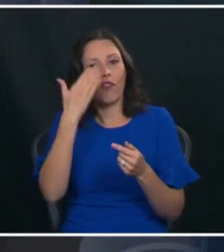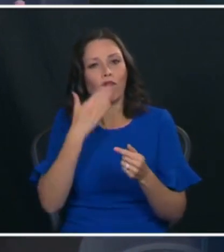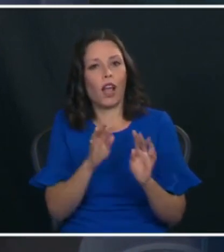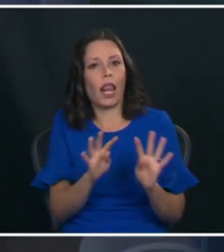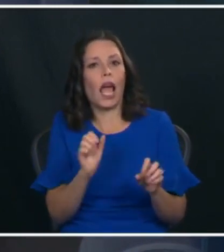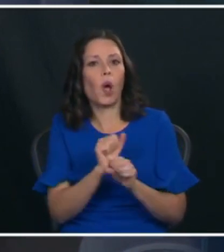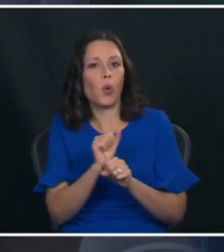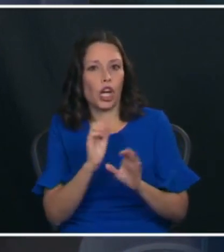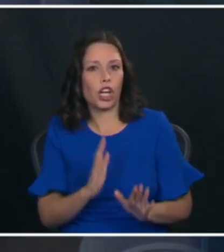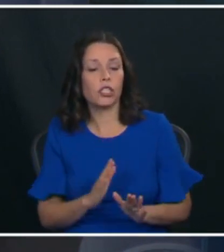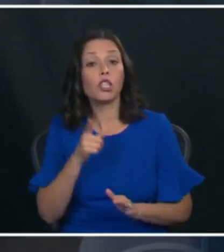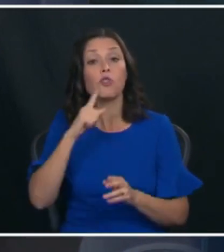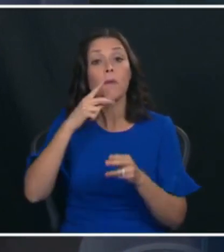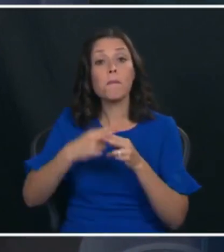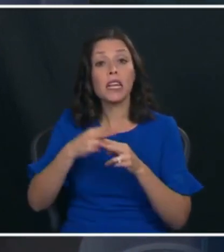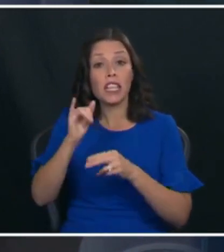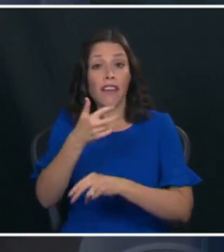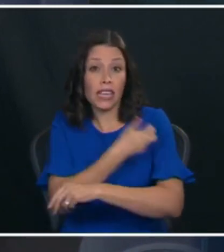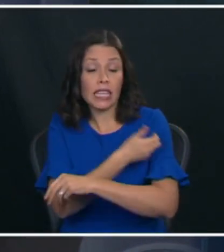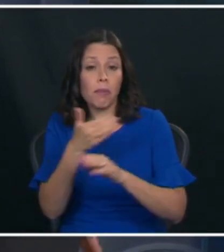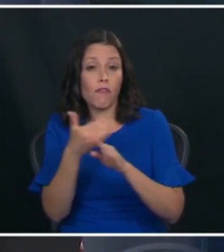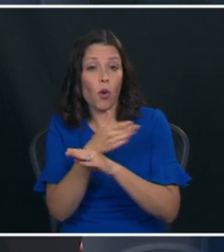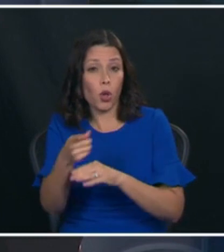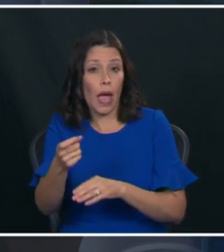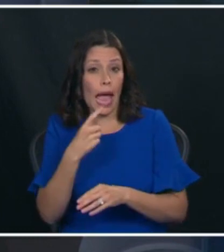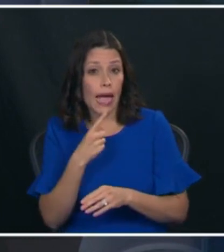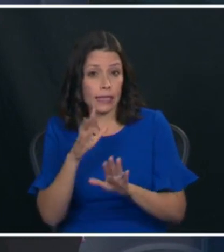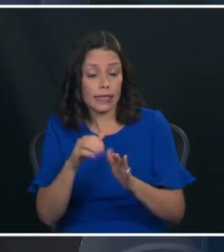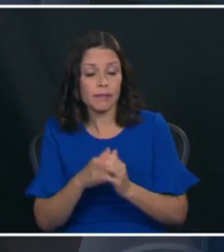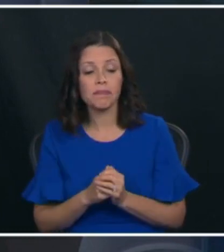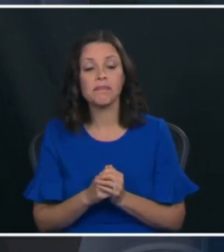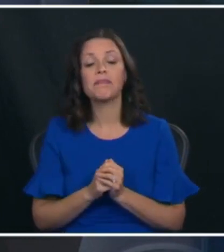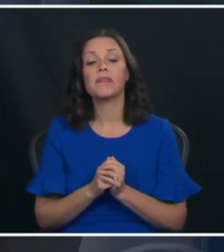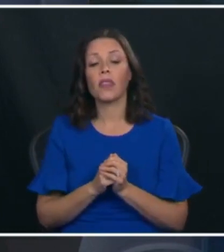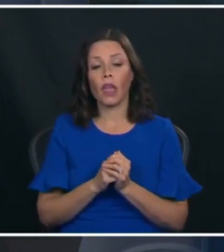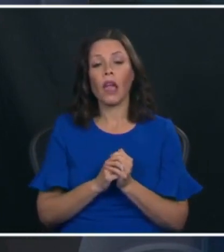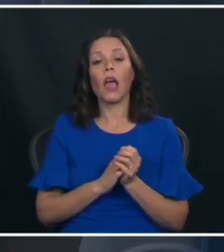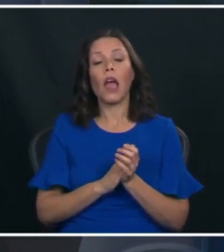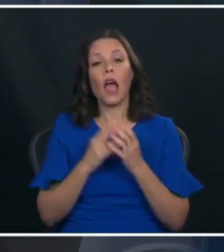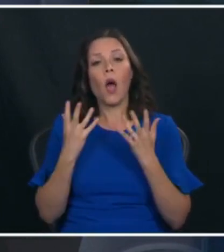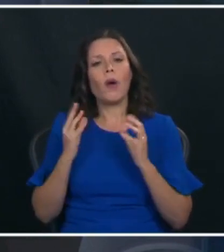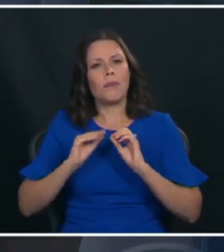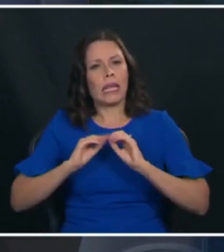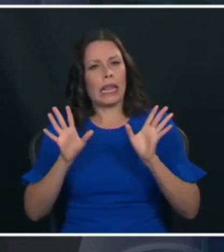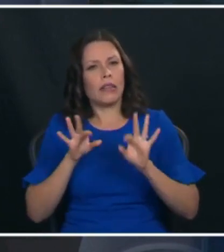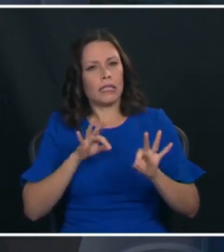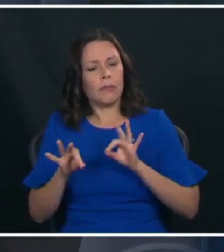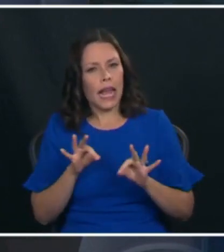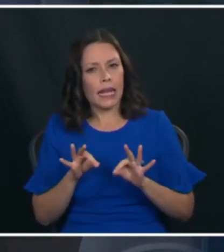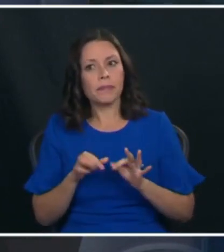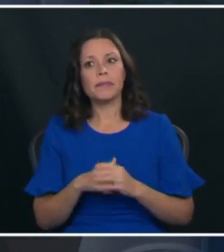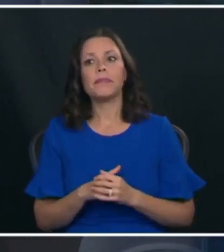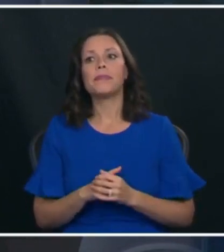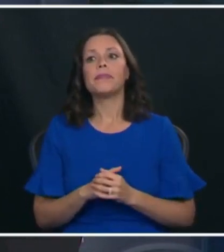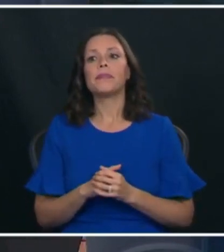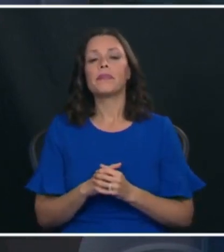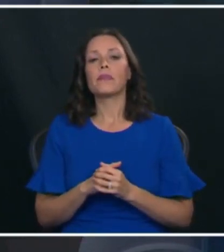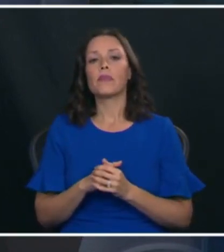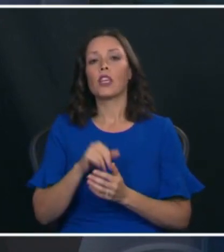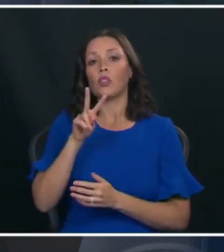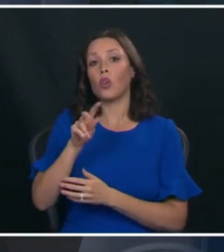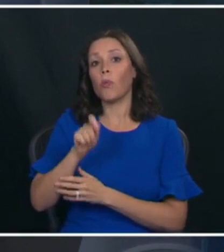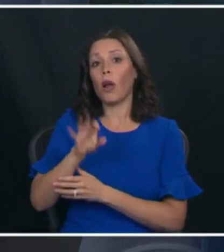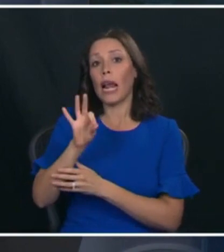workers since you brought up the vaccine before you get to your next question one thing i do want to make clear is that there are 2